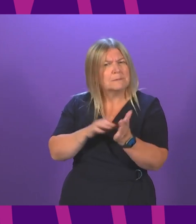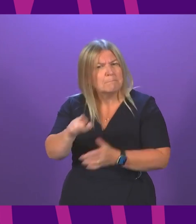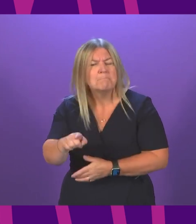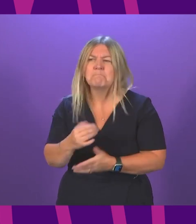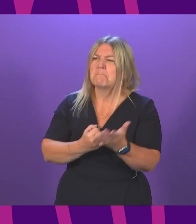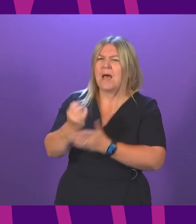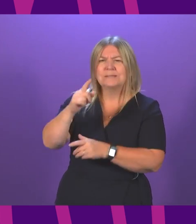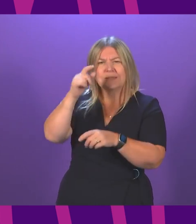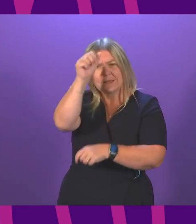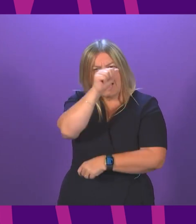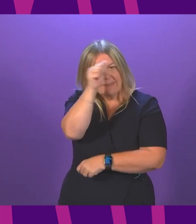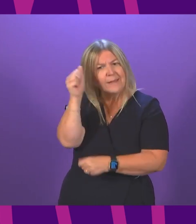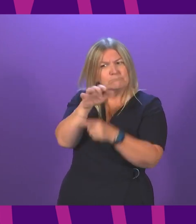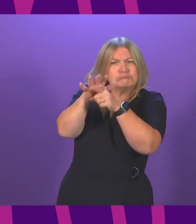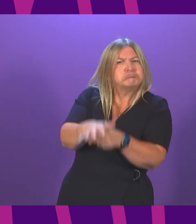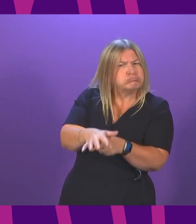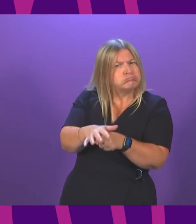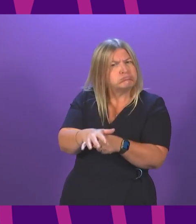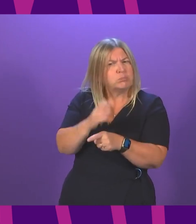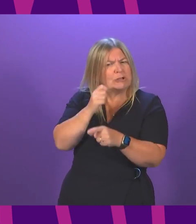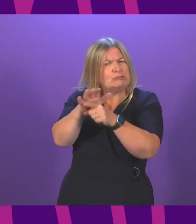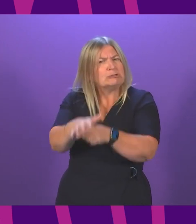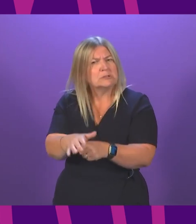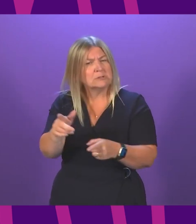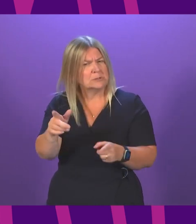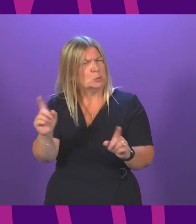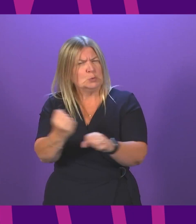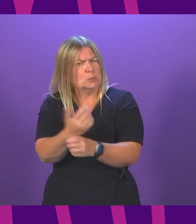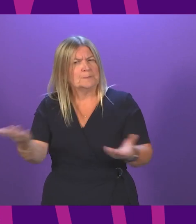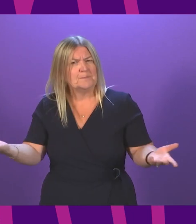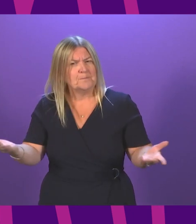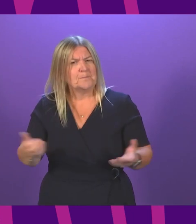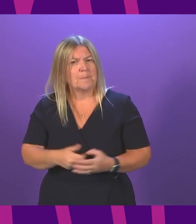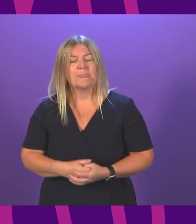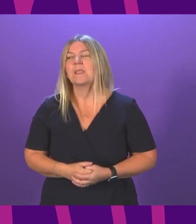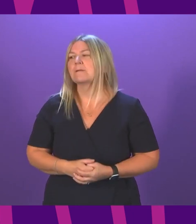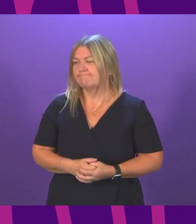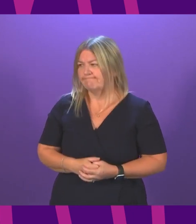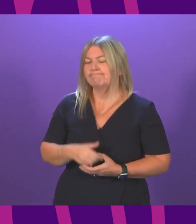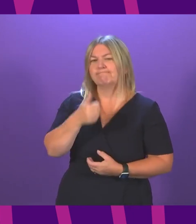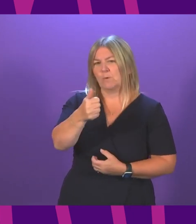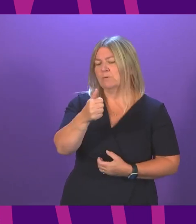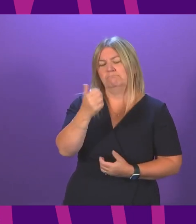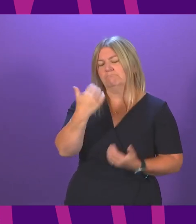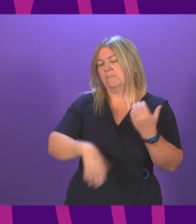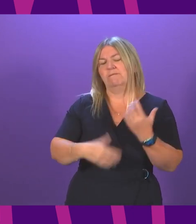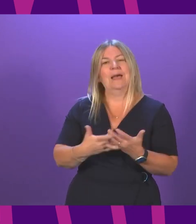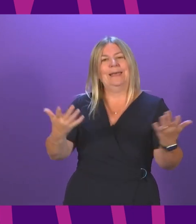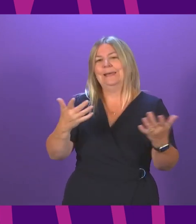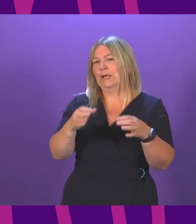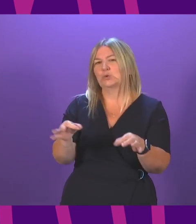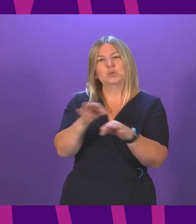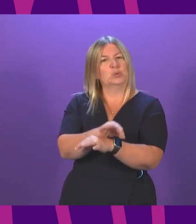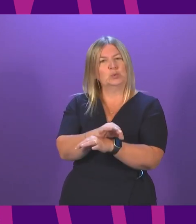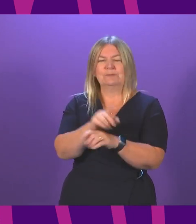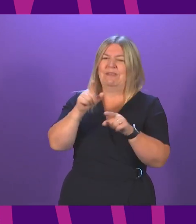First Minister. Well, can I say very clearly there is never ever any excuse or justification for hatred or bigotry, and